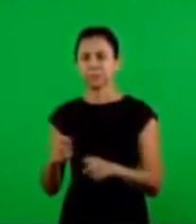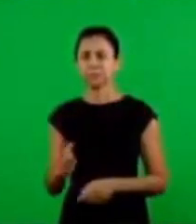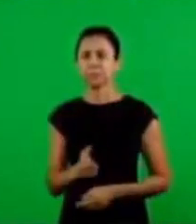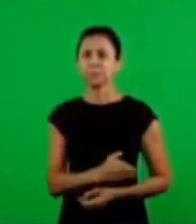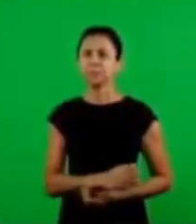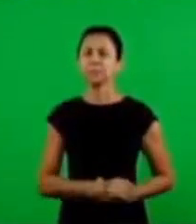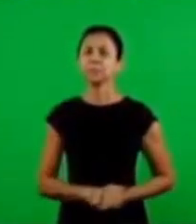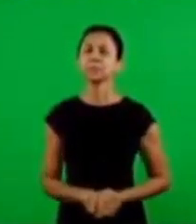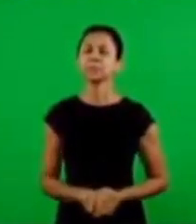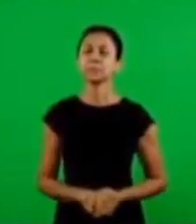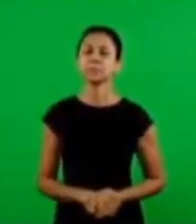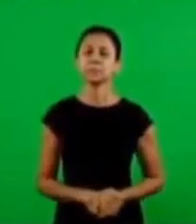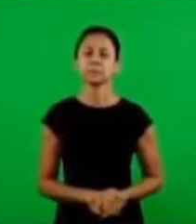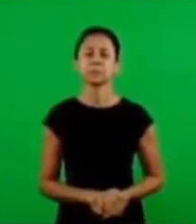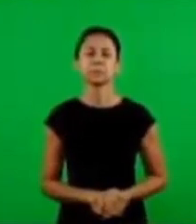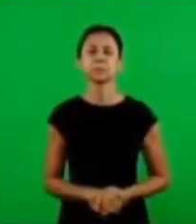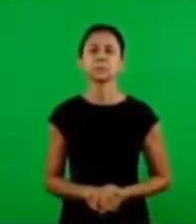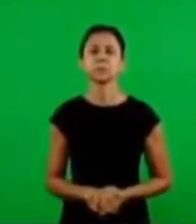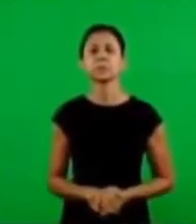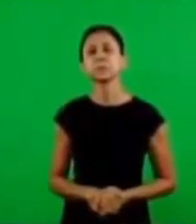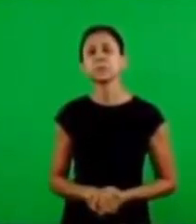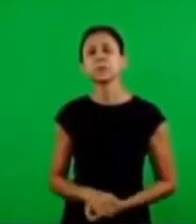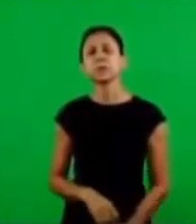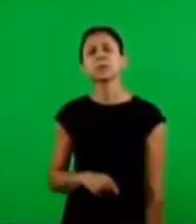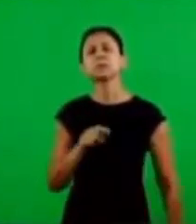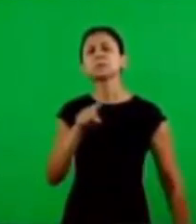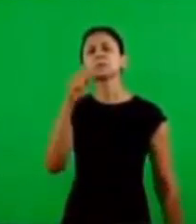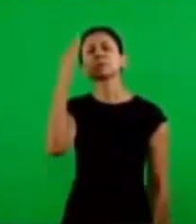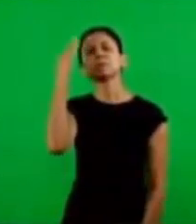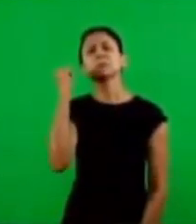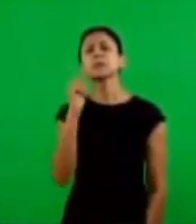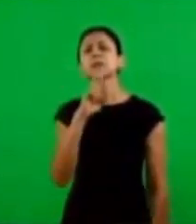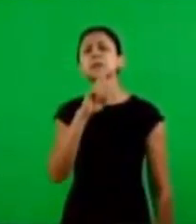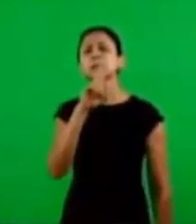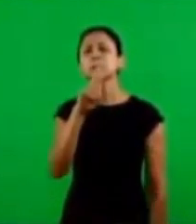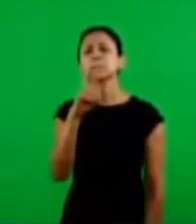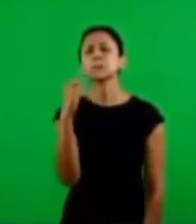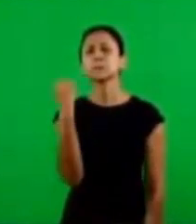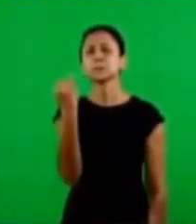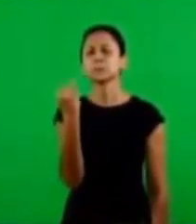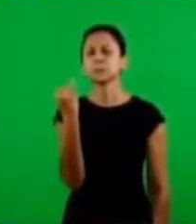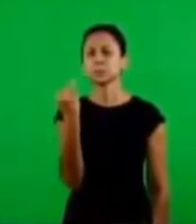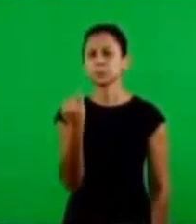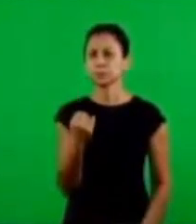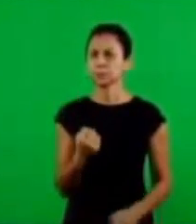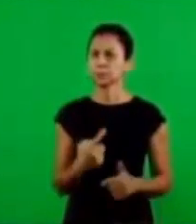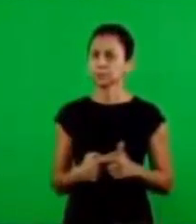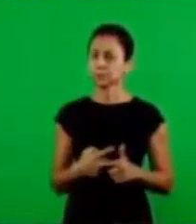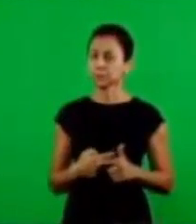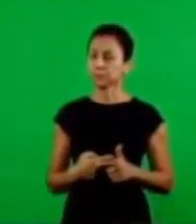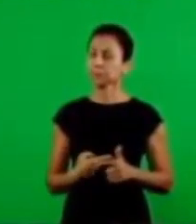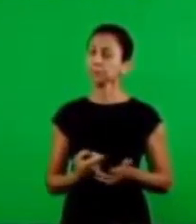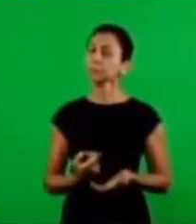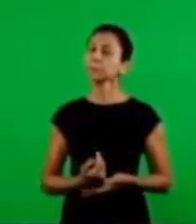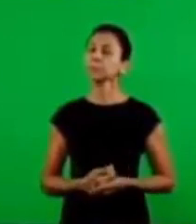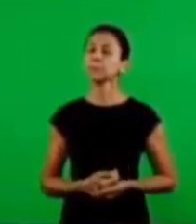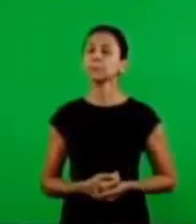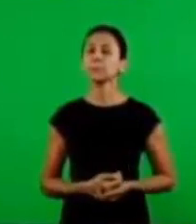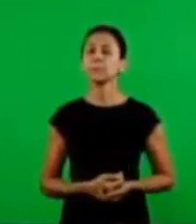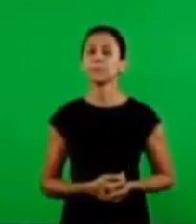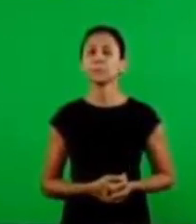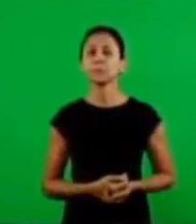And the answer here, the answer to the question, did you know? It's very important because, in truth,